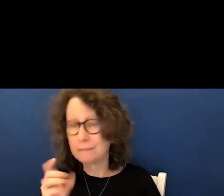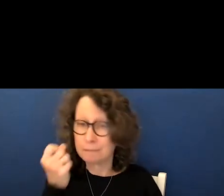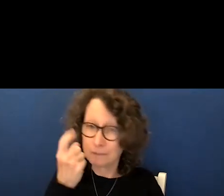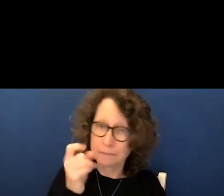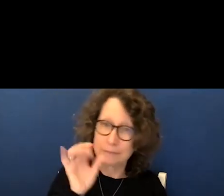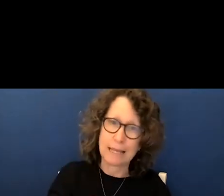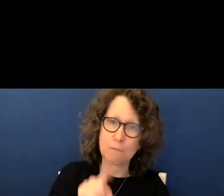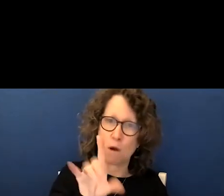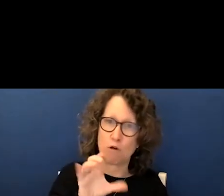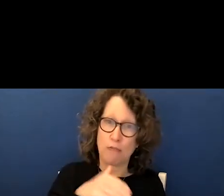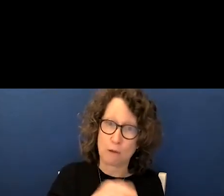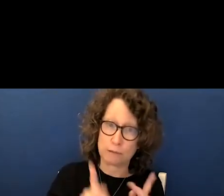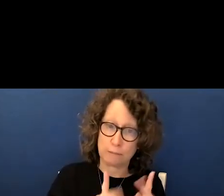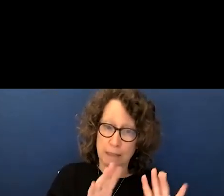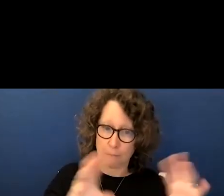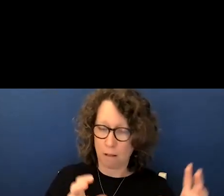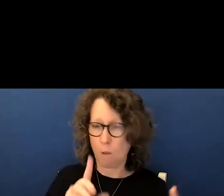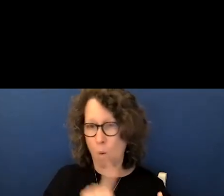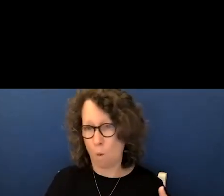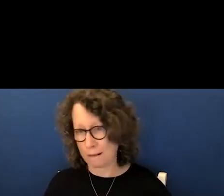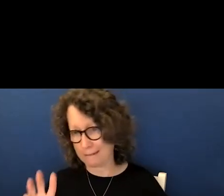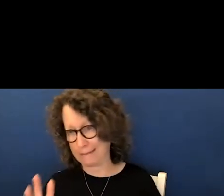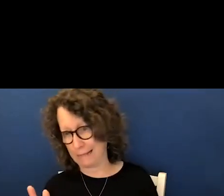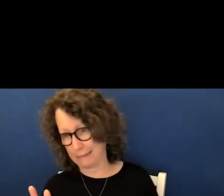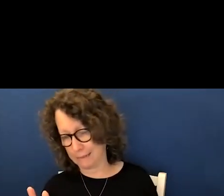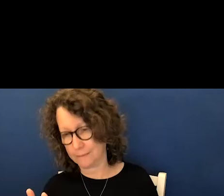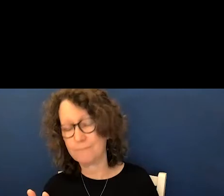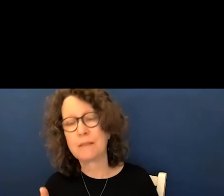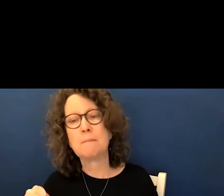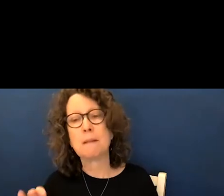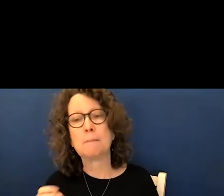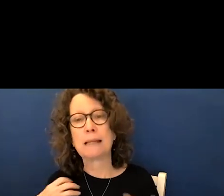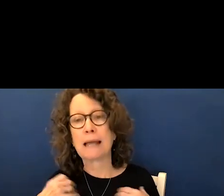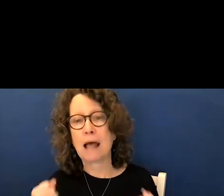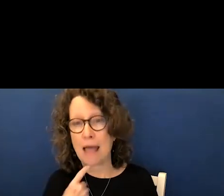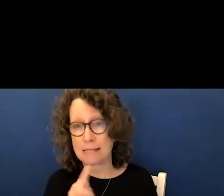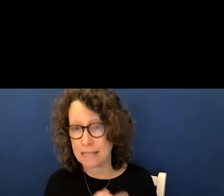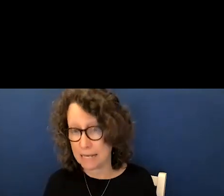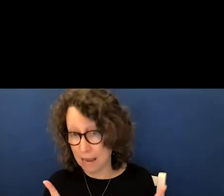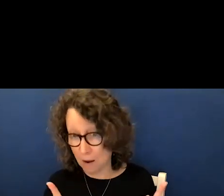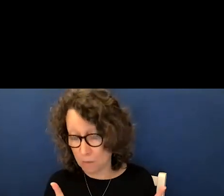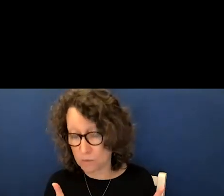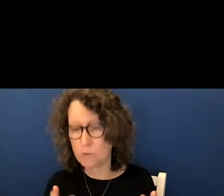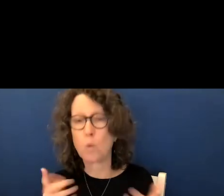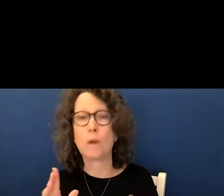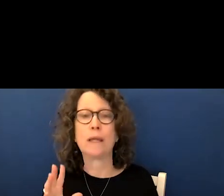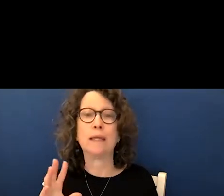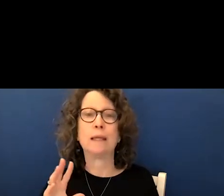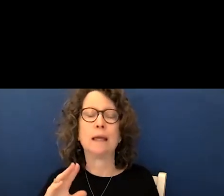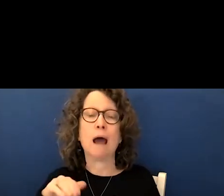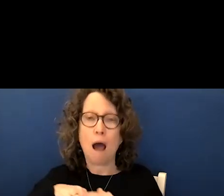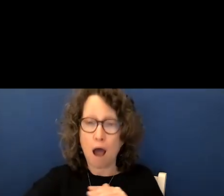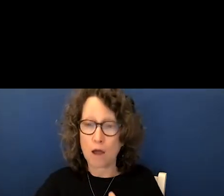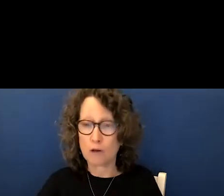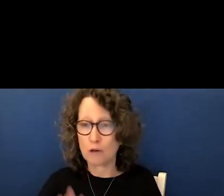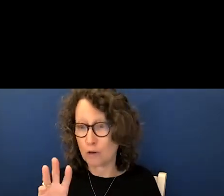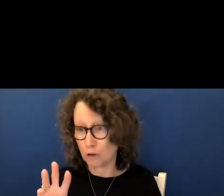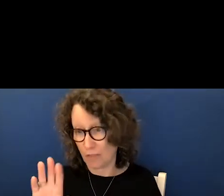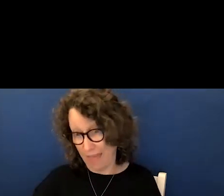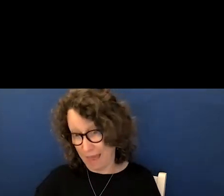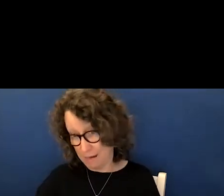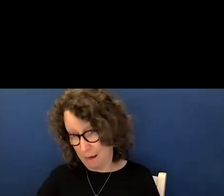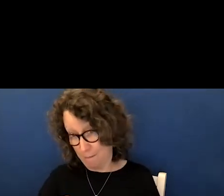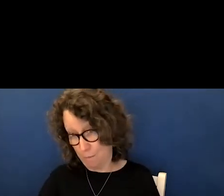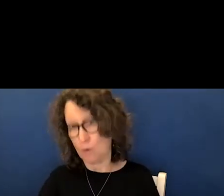um public health has announced that once we get below six per 100 000